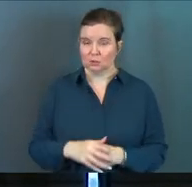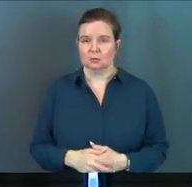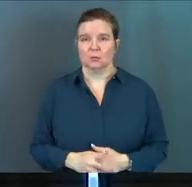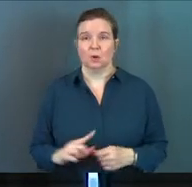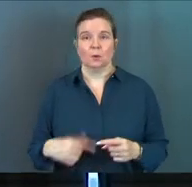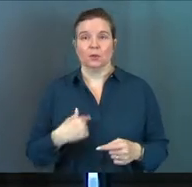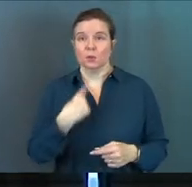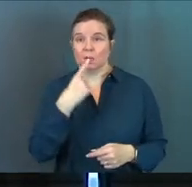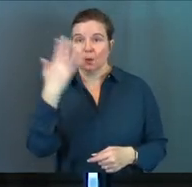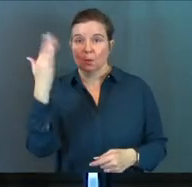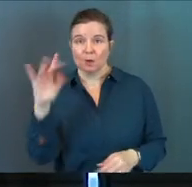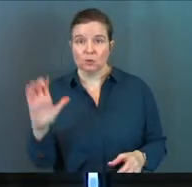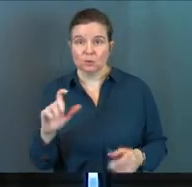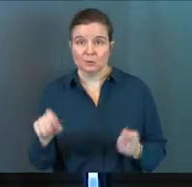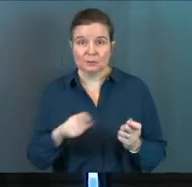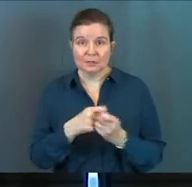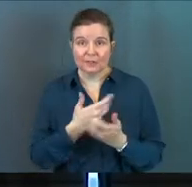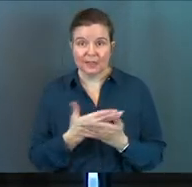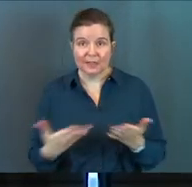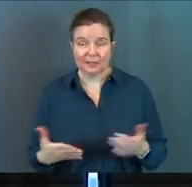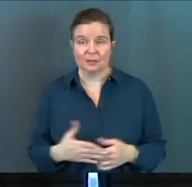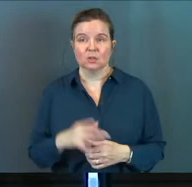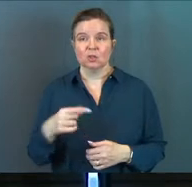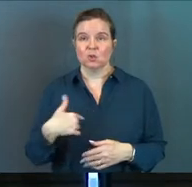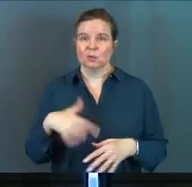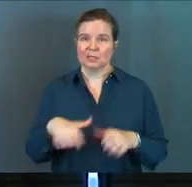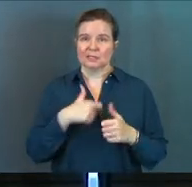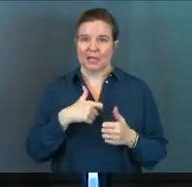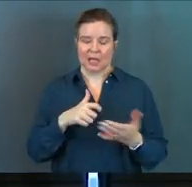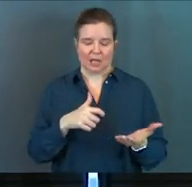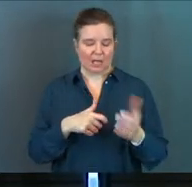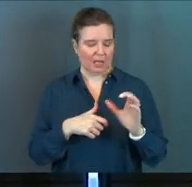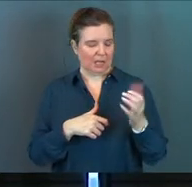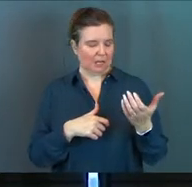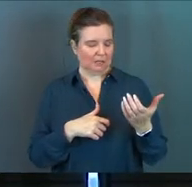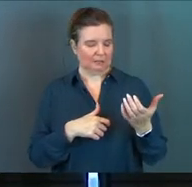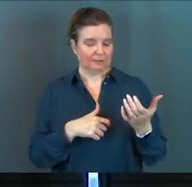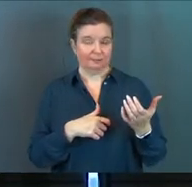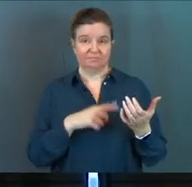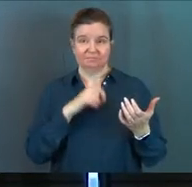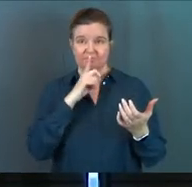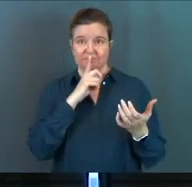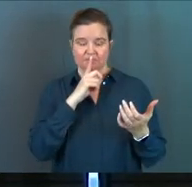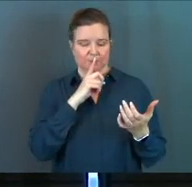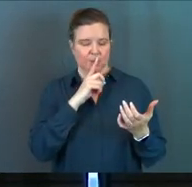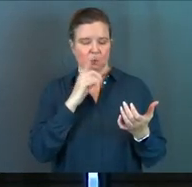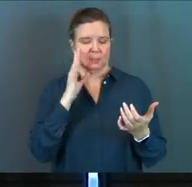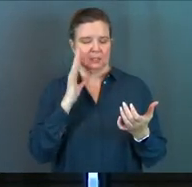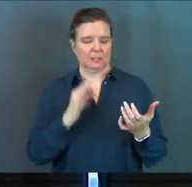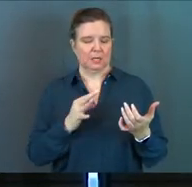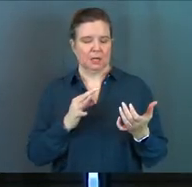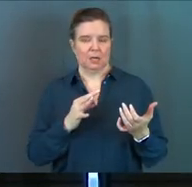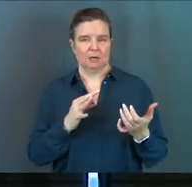when they don't tell you why you're doing a particular thing? You take that vacuum and we do really dark things with it, right?